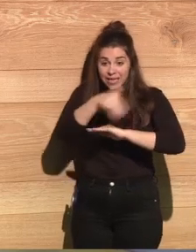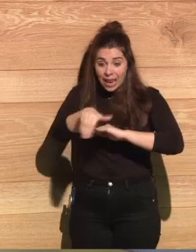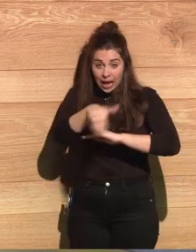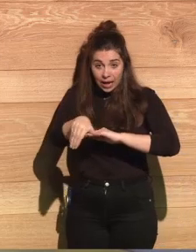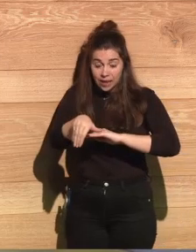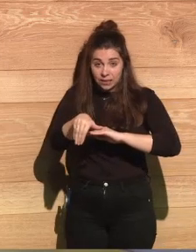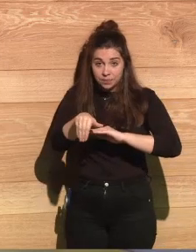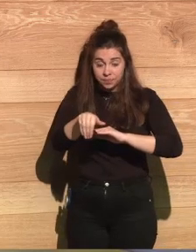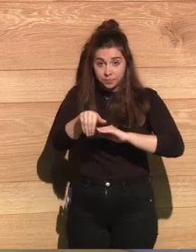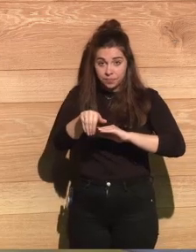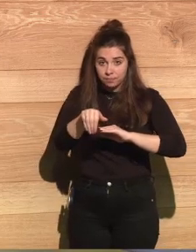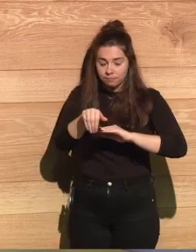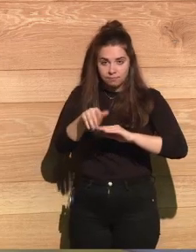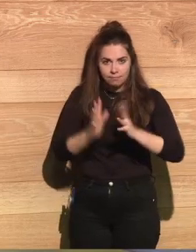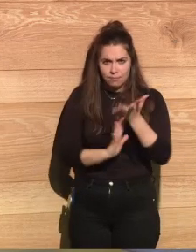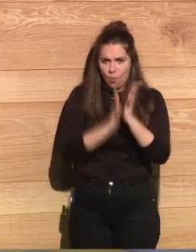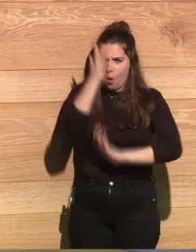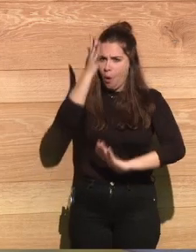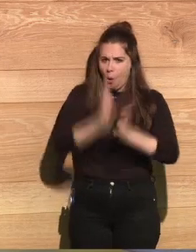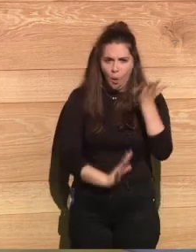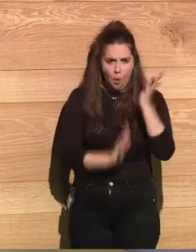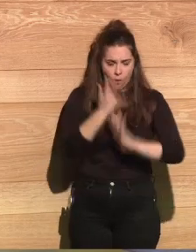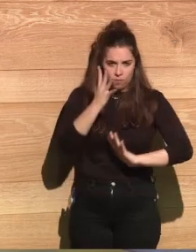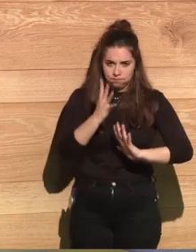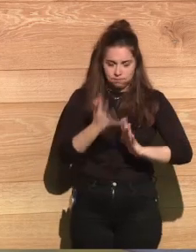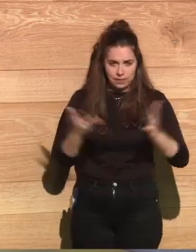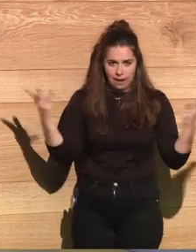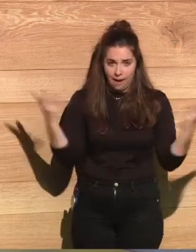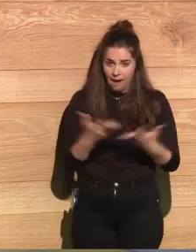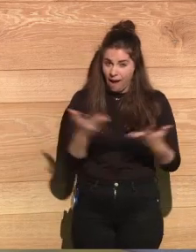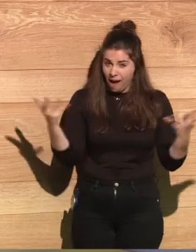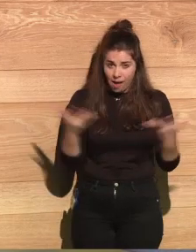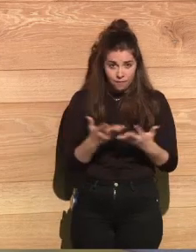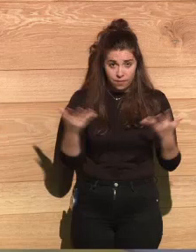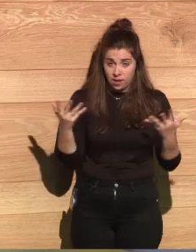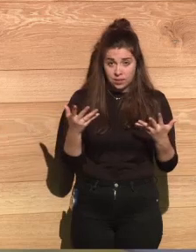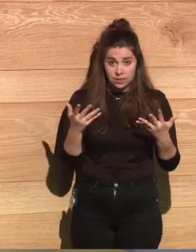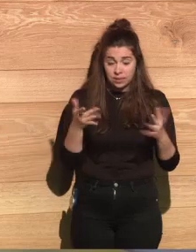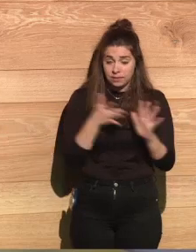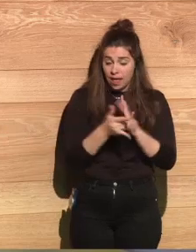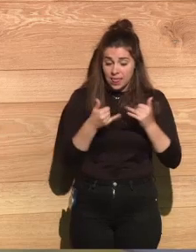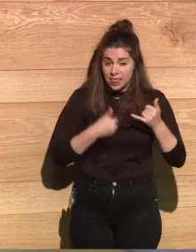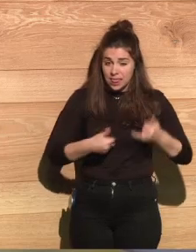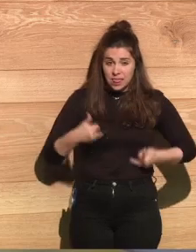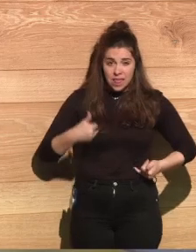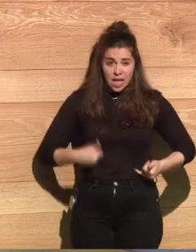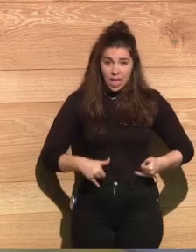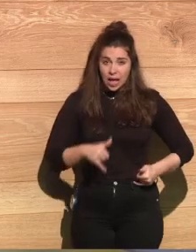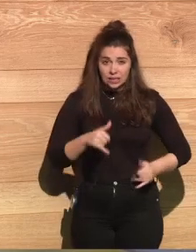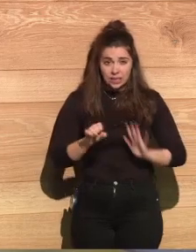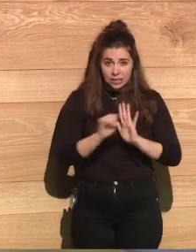all those scars turned out to be rather